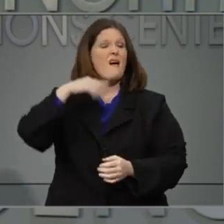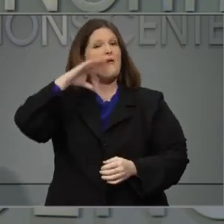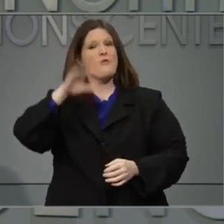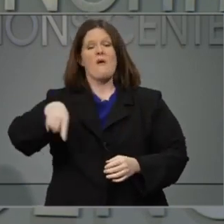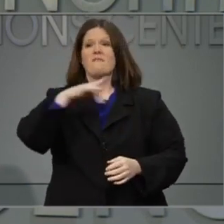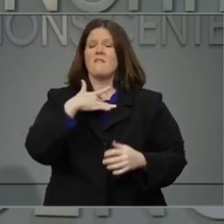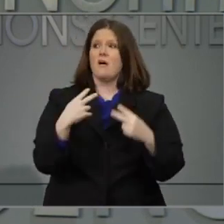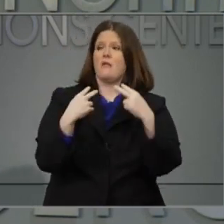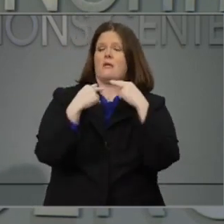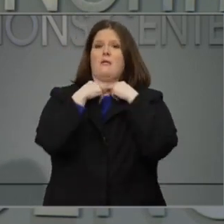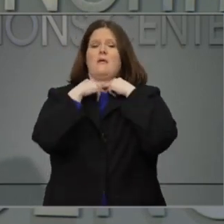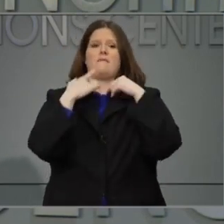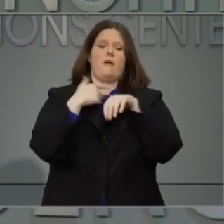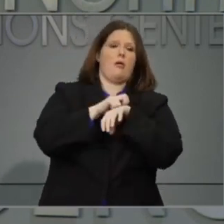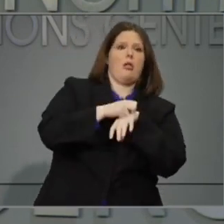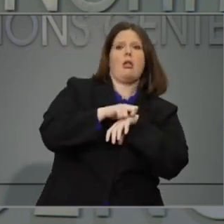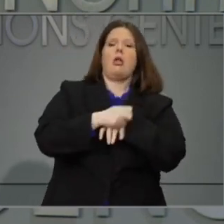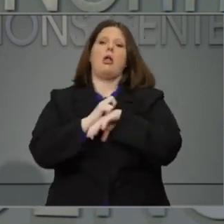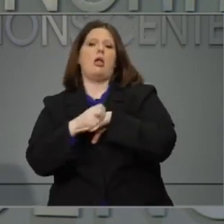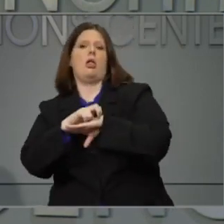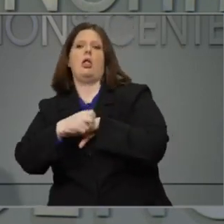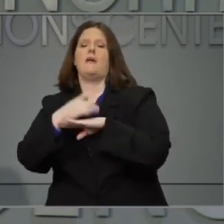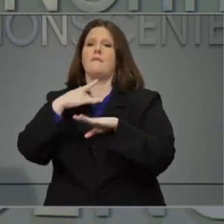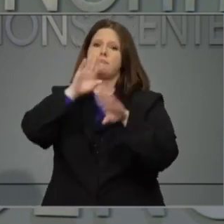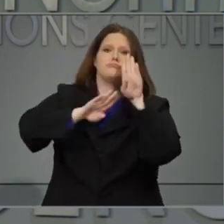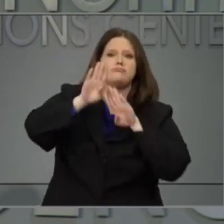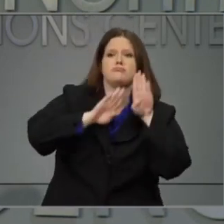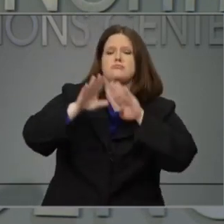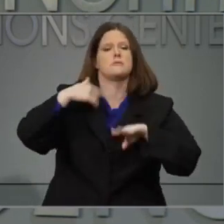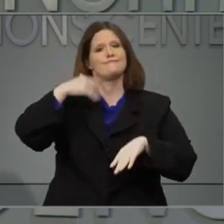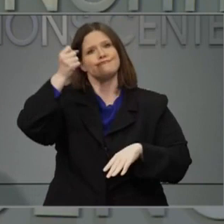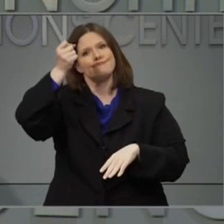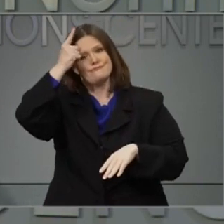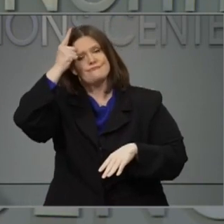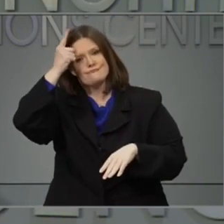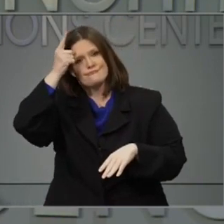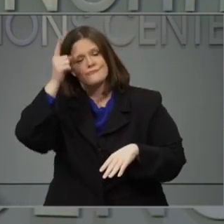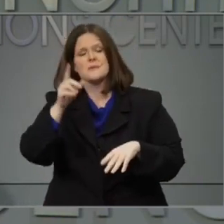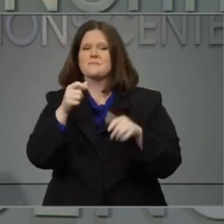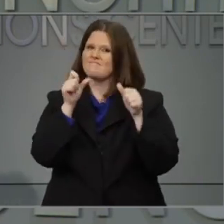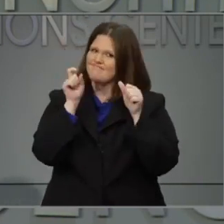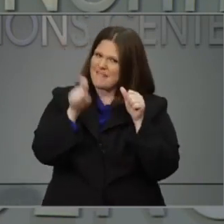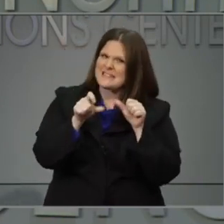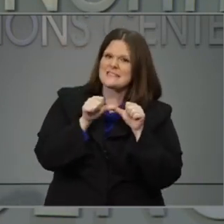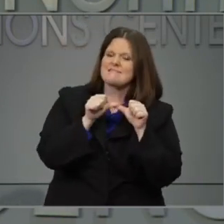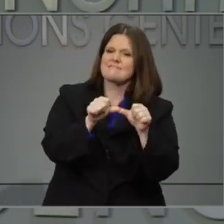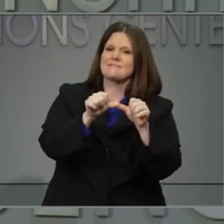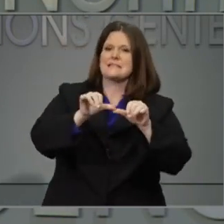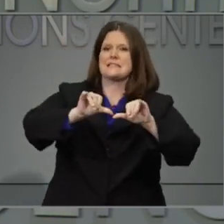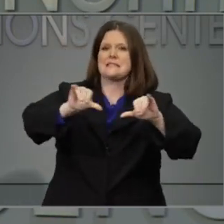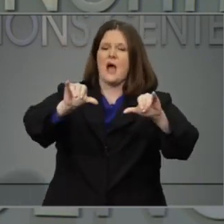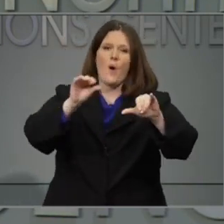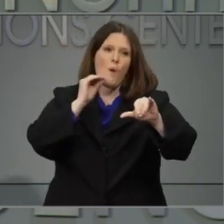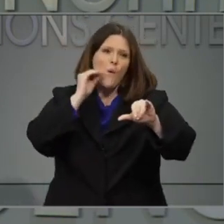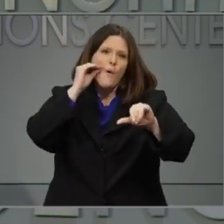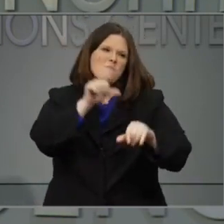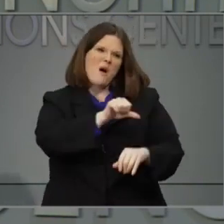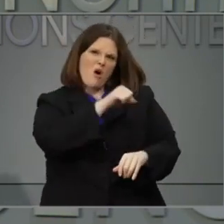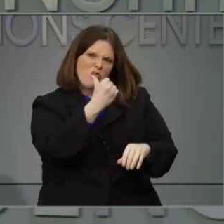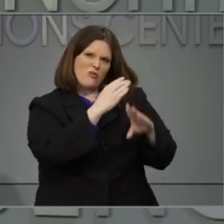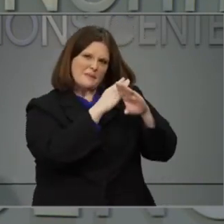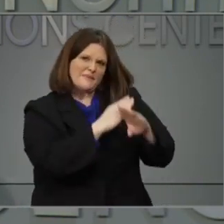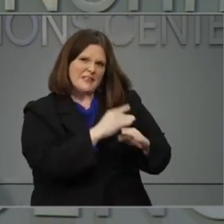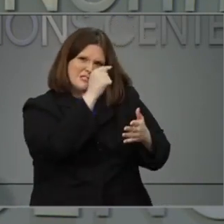as it is, we have to continue the stay-at-home order and the other interventions. They are